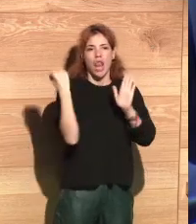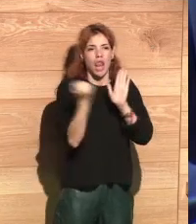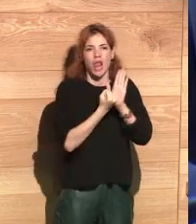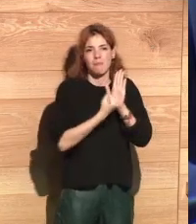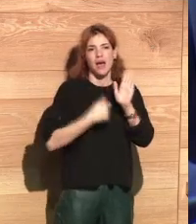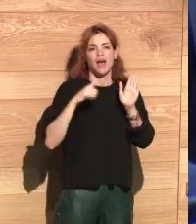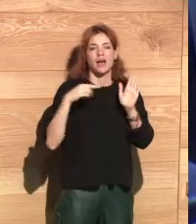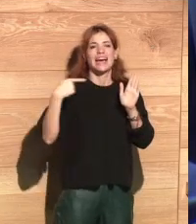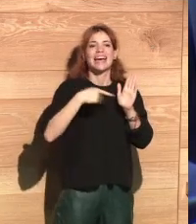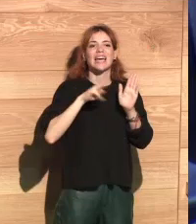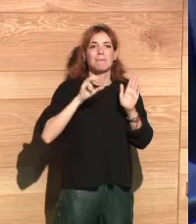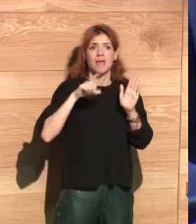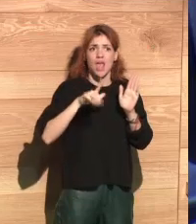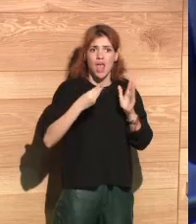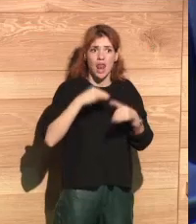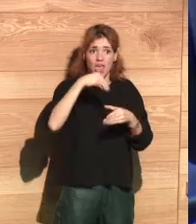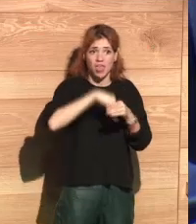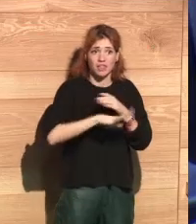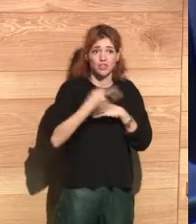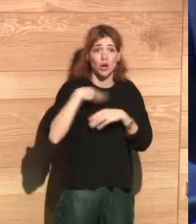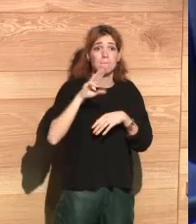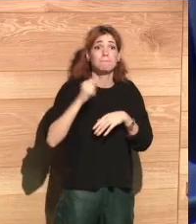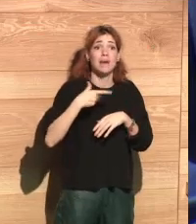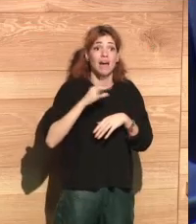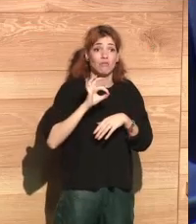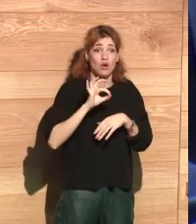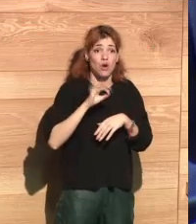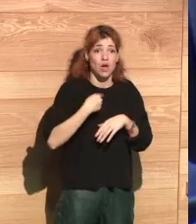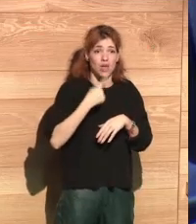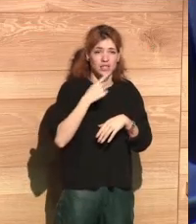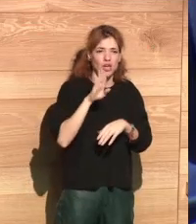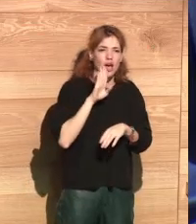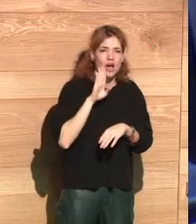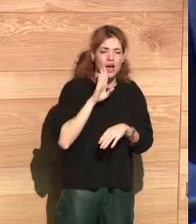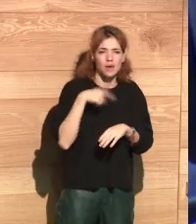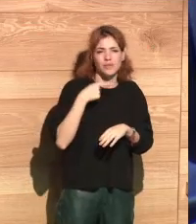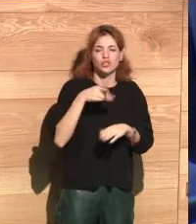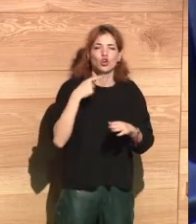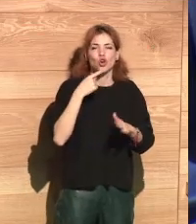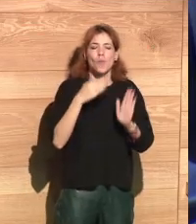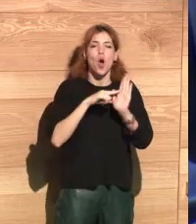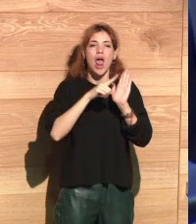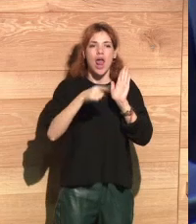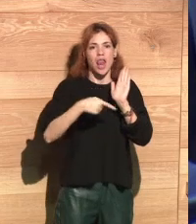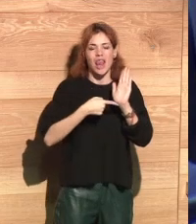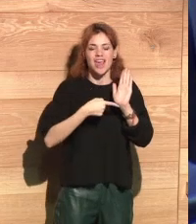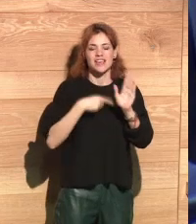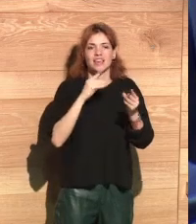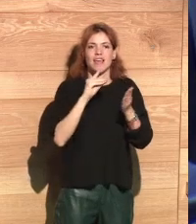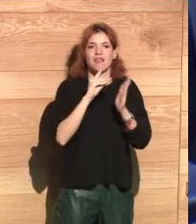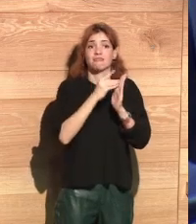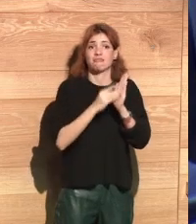personal data by the user, by the interested party. And this should be